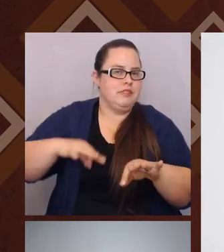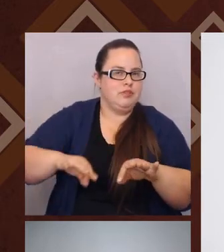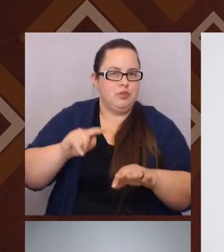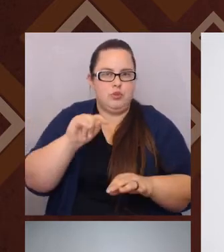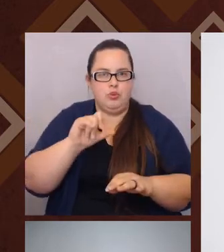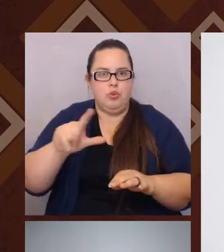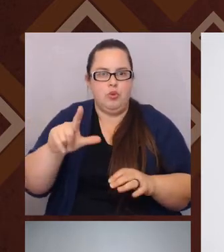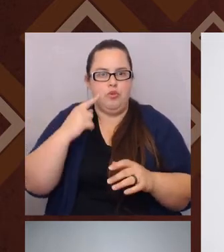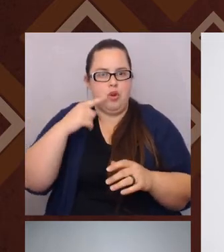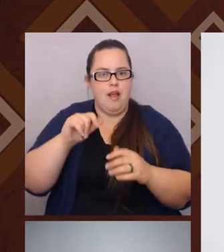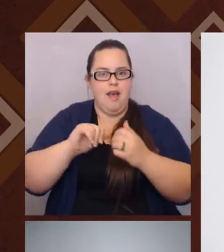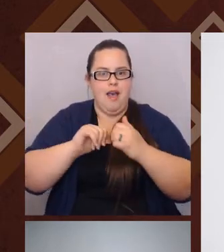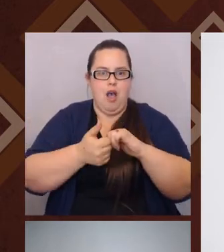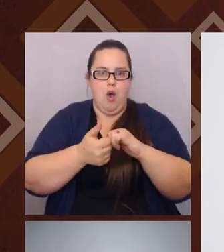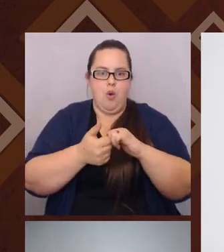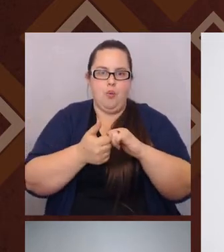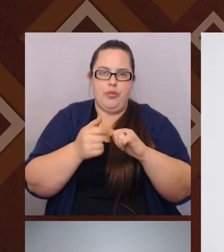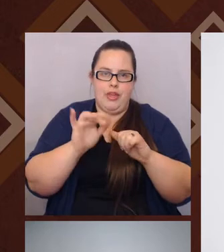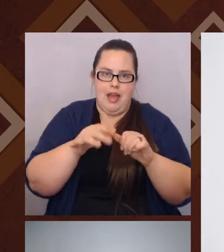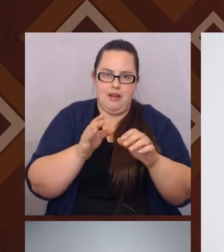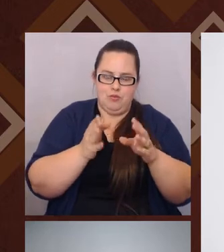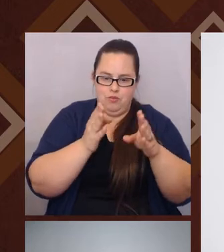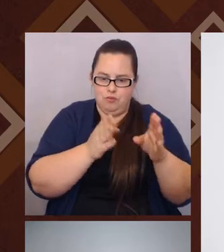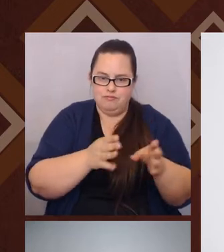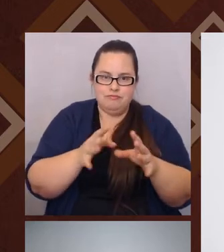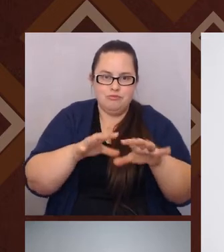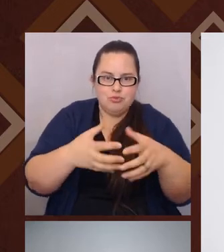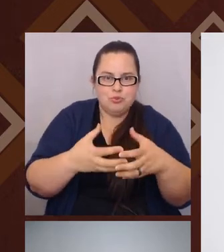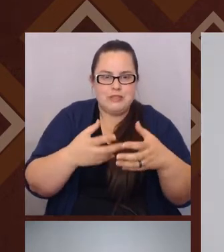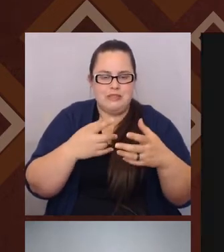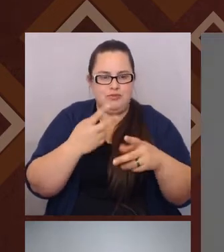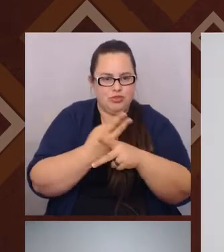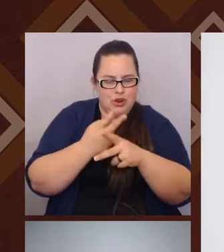interpreting how we can engage in understanding the cycle.